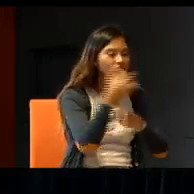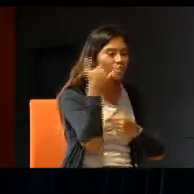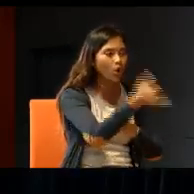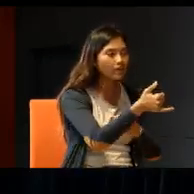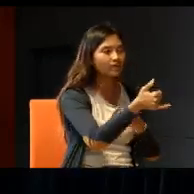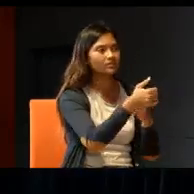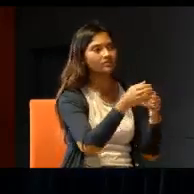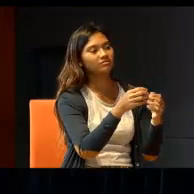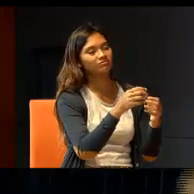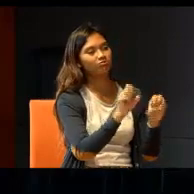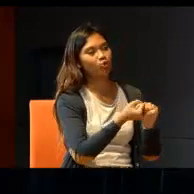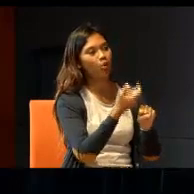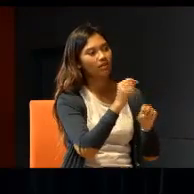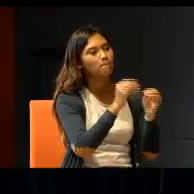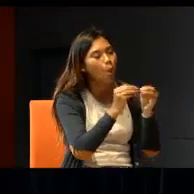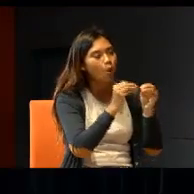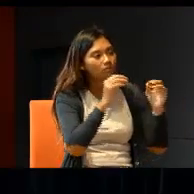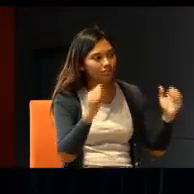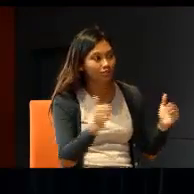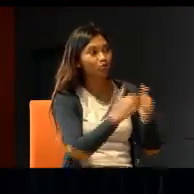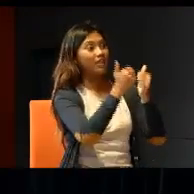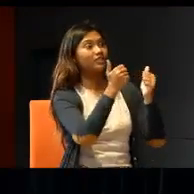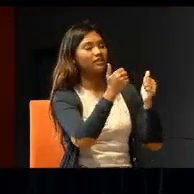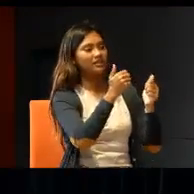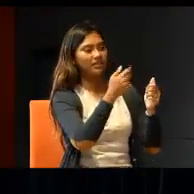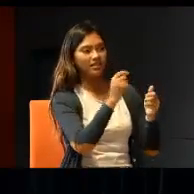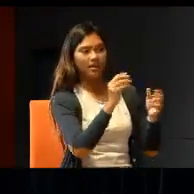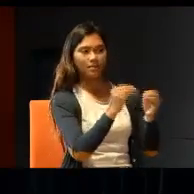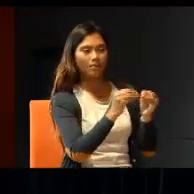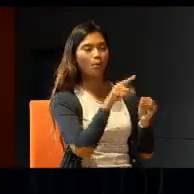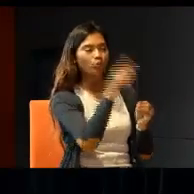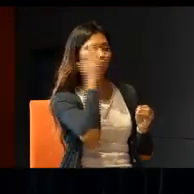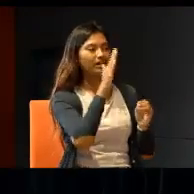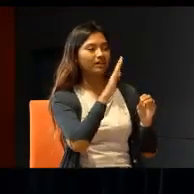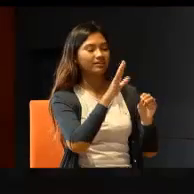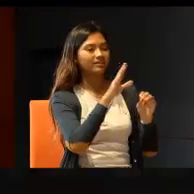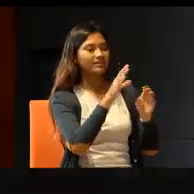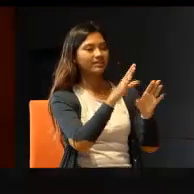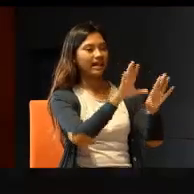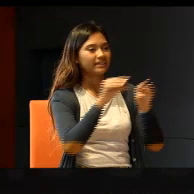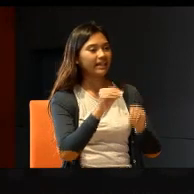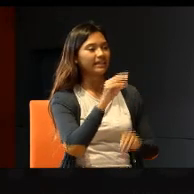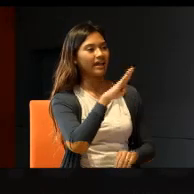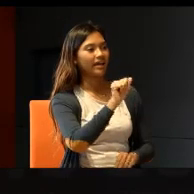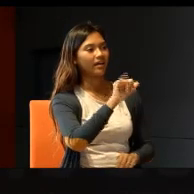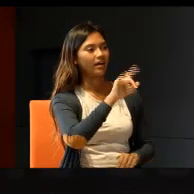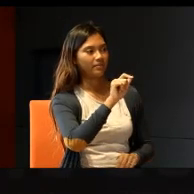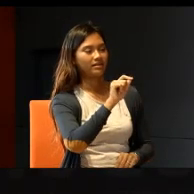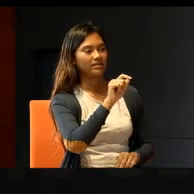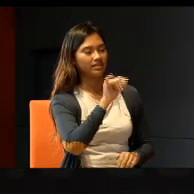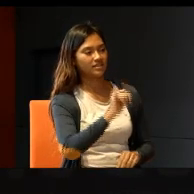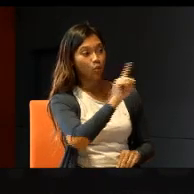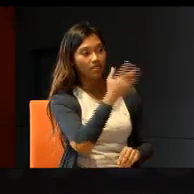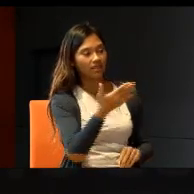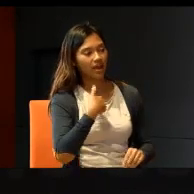more challenging it is, the more he will take the bait, just like, you know, fishing. So that's one thing I want to